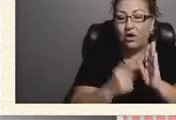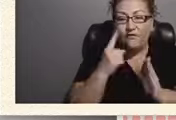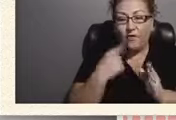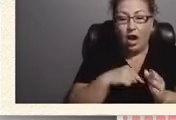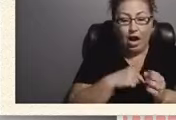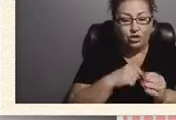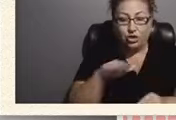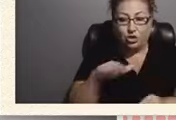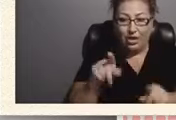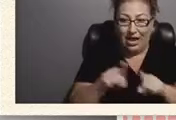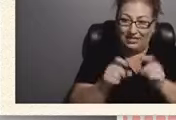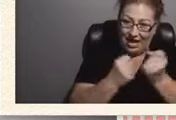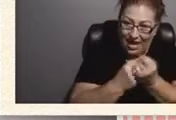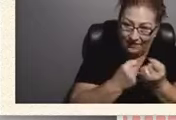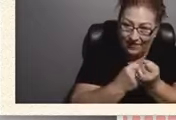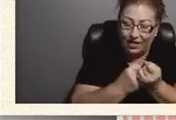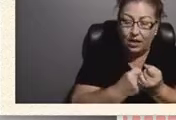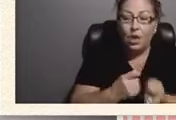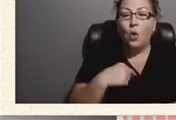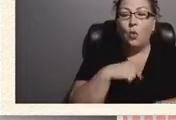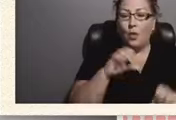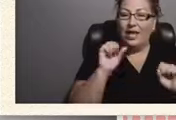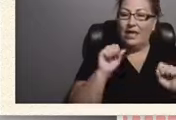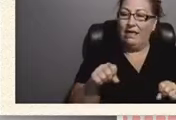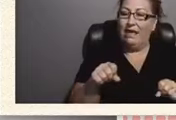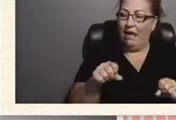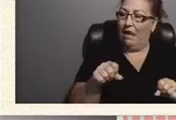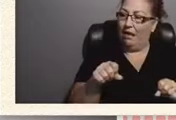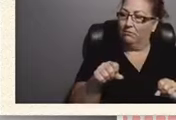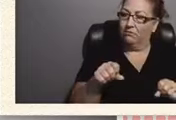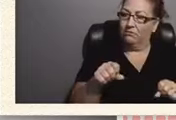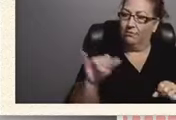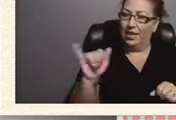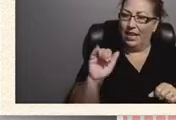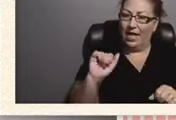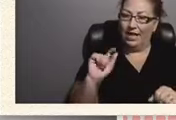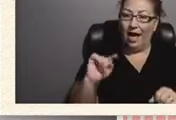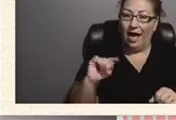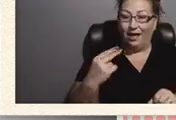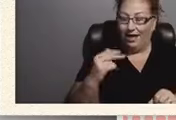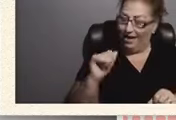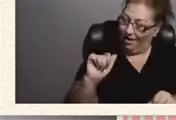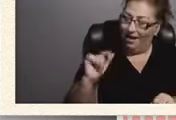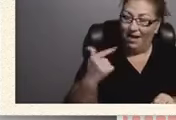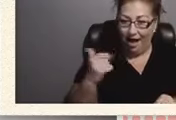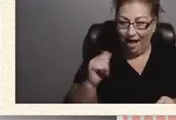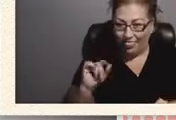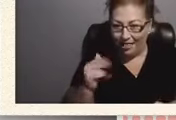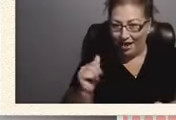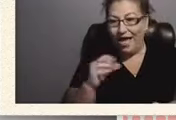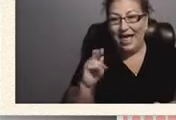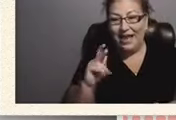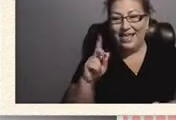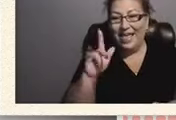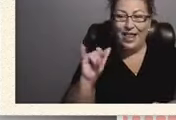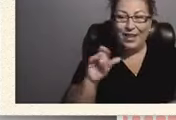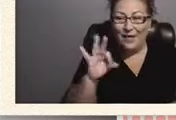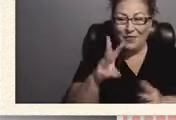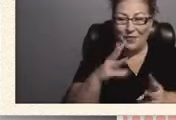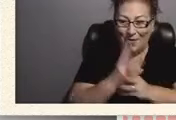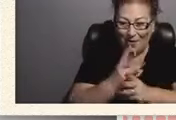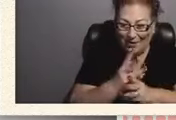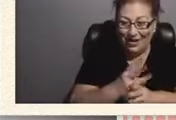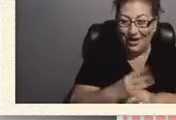so that we can turn out to be like the Agathas and the Kellys of the world? Okay. Well, in this new